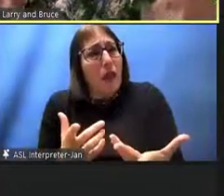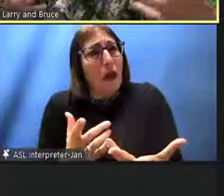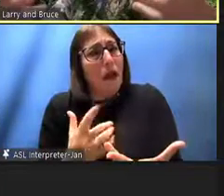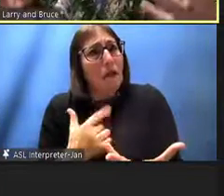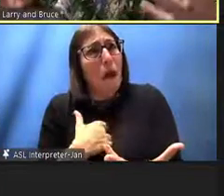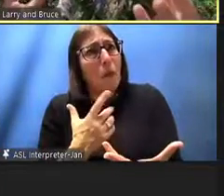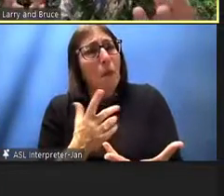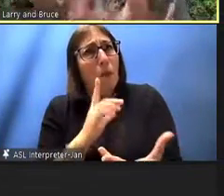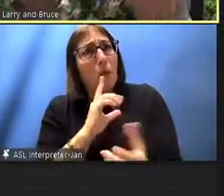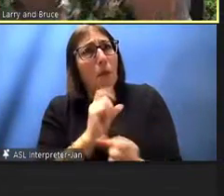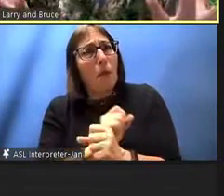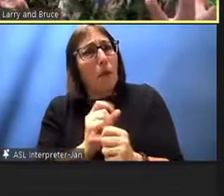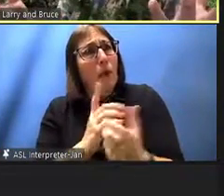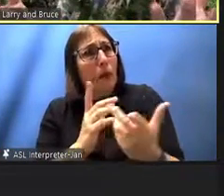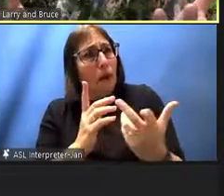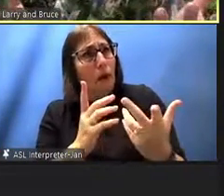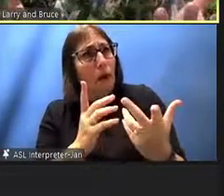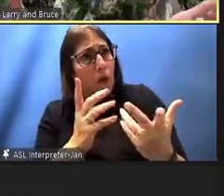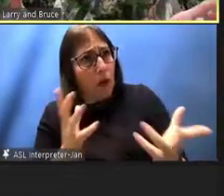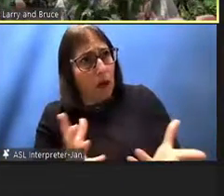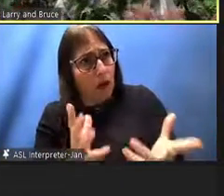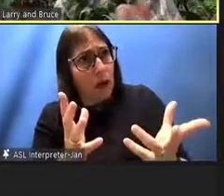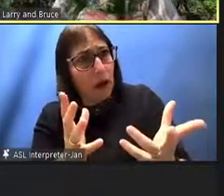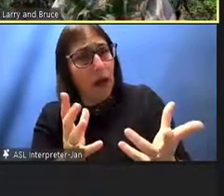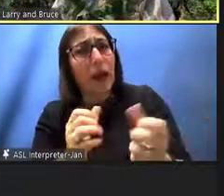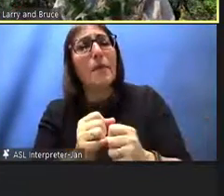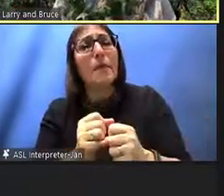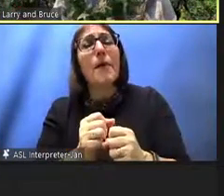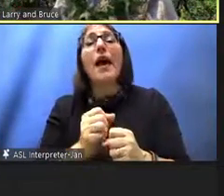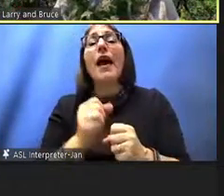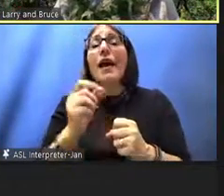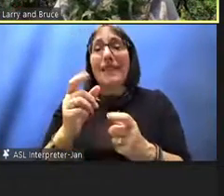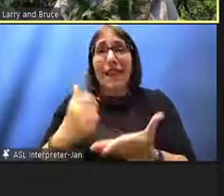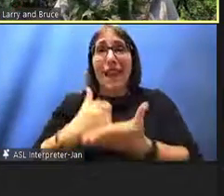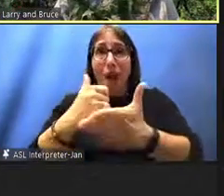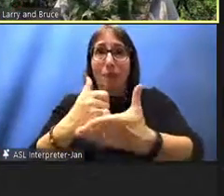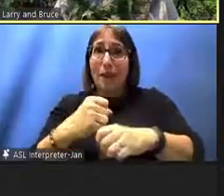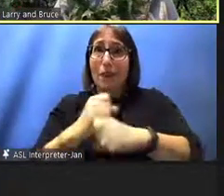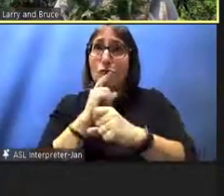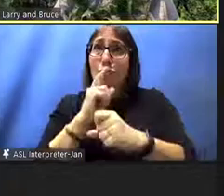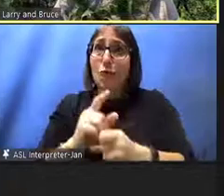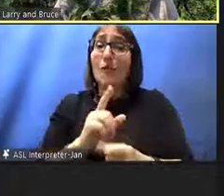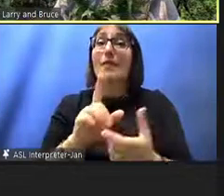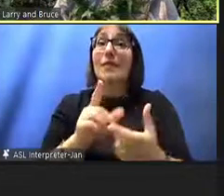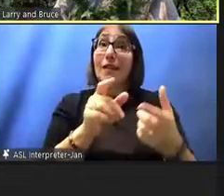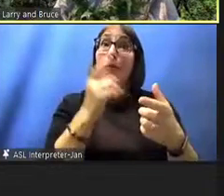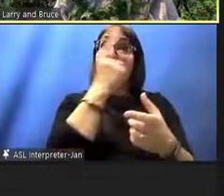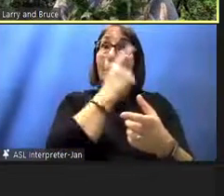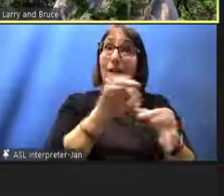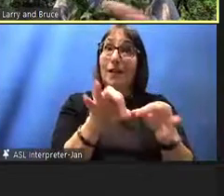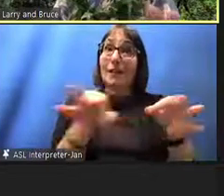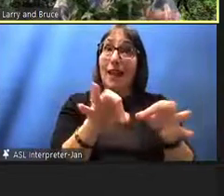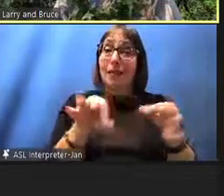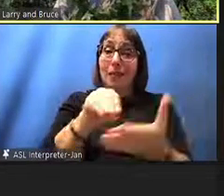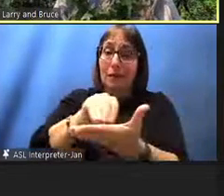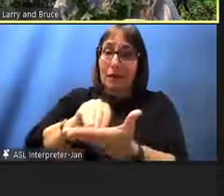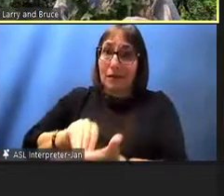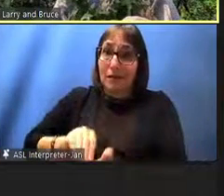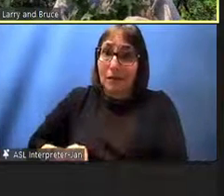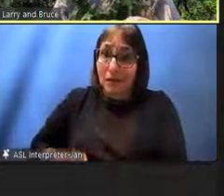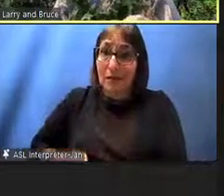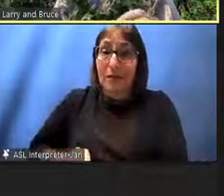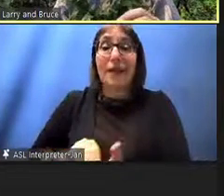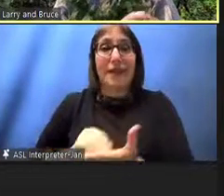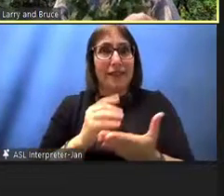an official orthography that we have today uh became very much a part